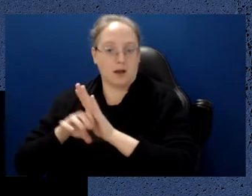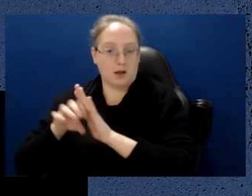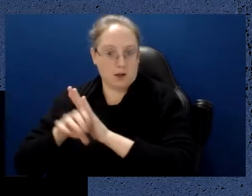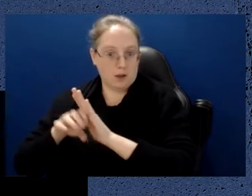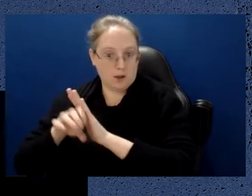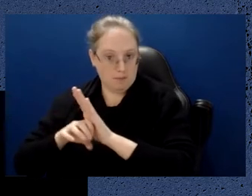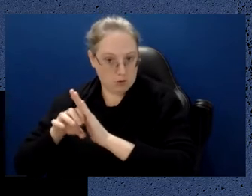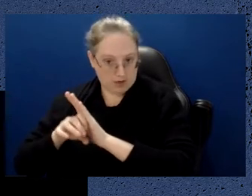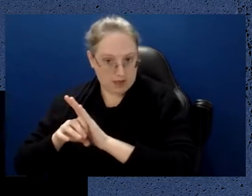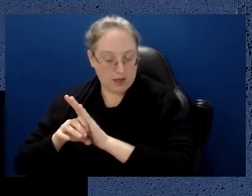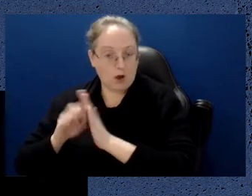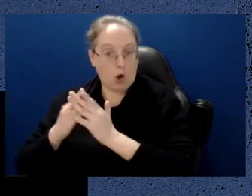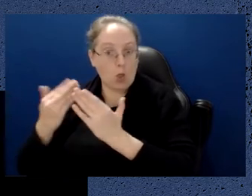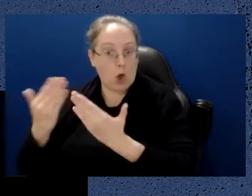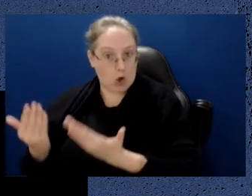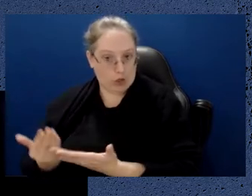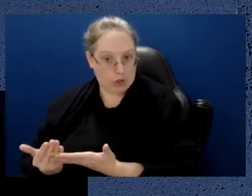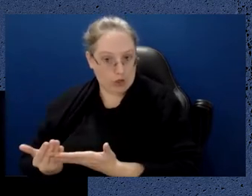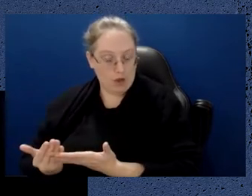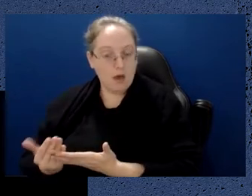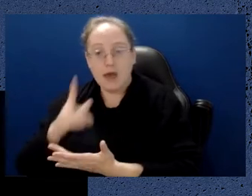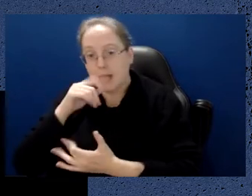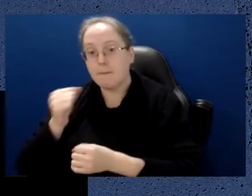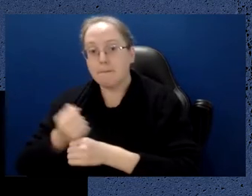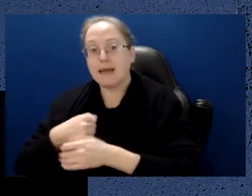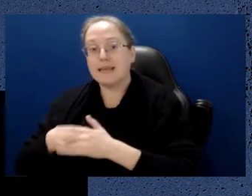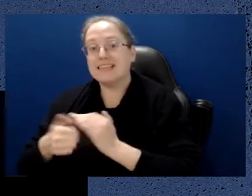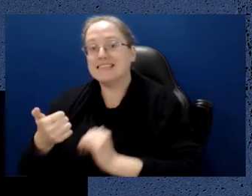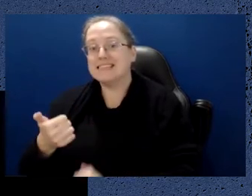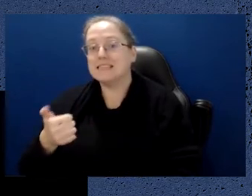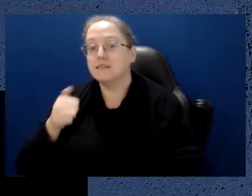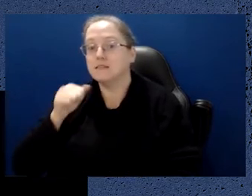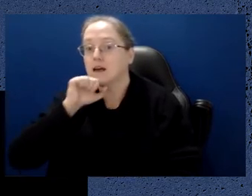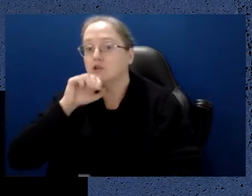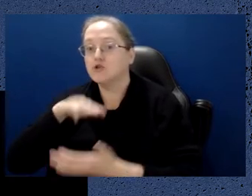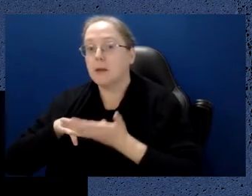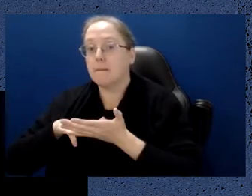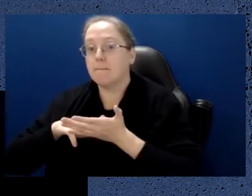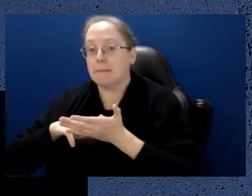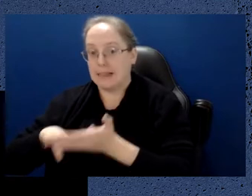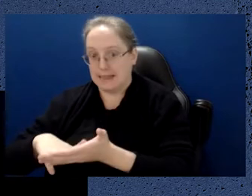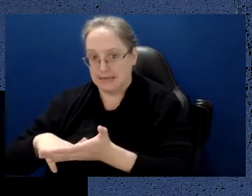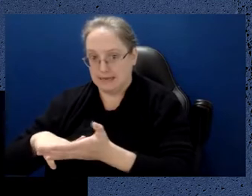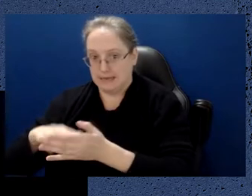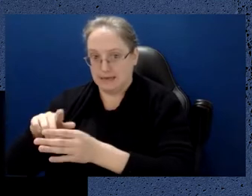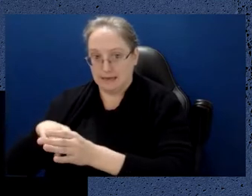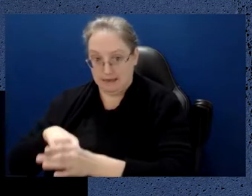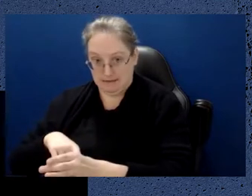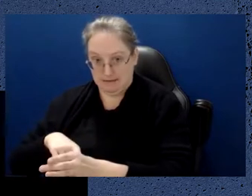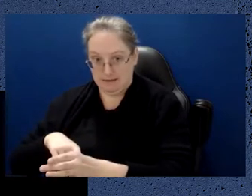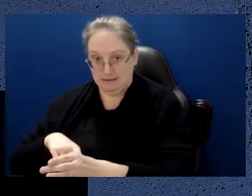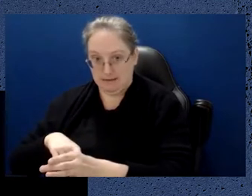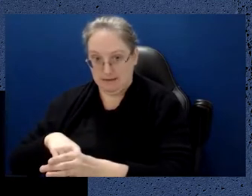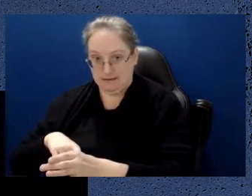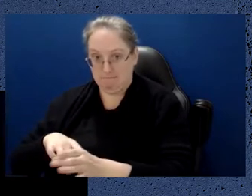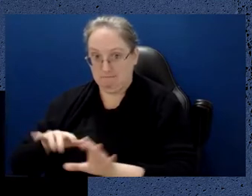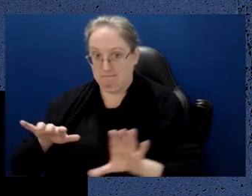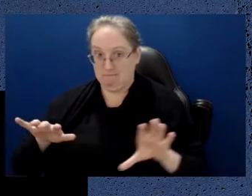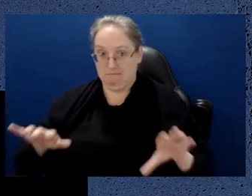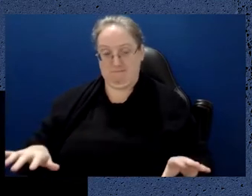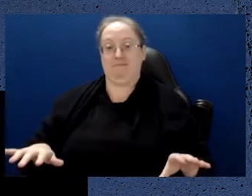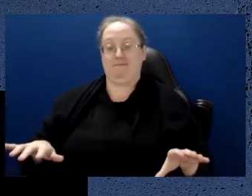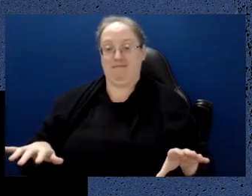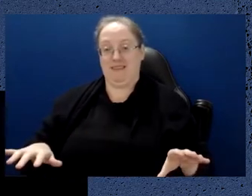years. So that's an extraordinary claim, and if that is true, that's an incredible indicator